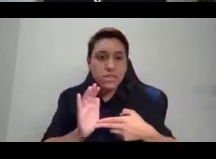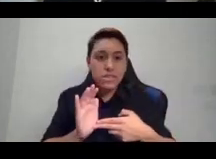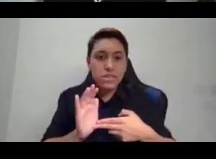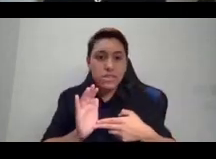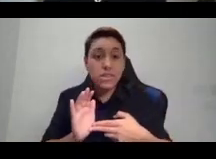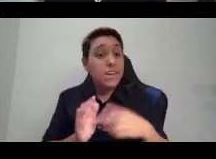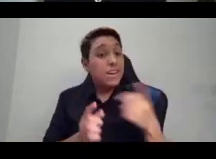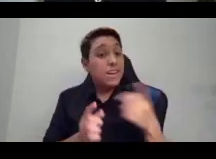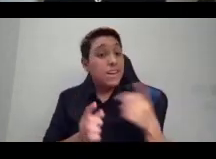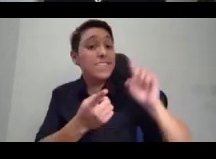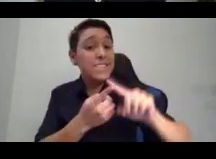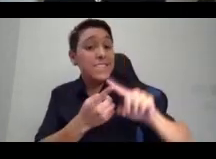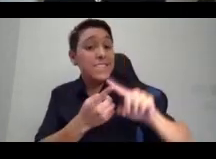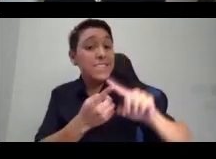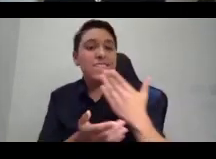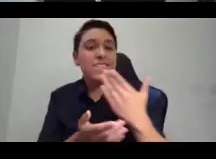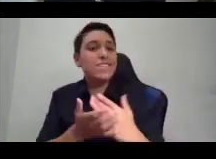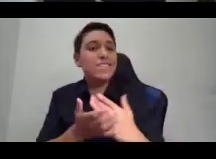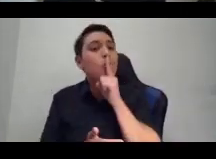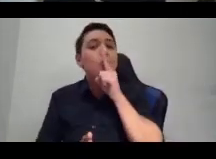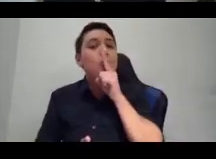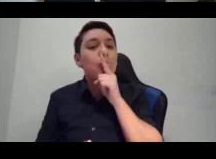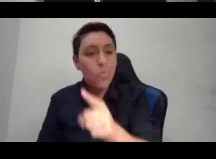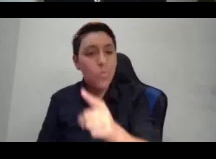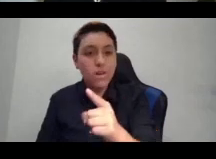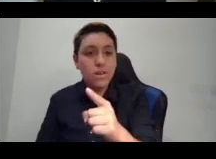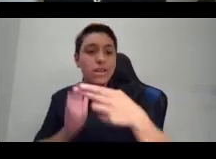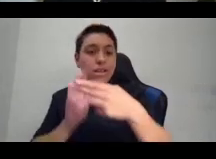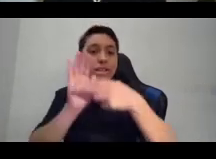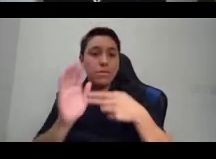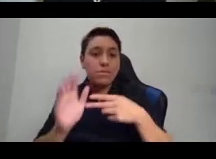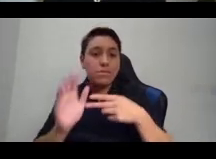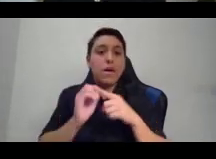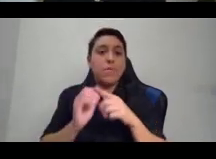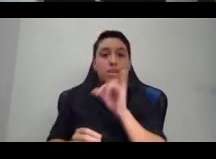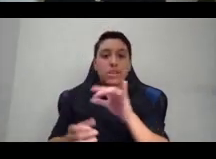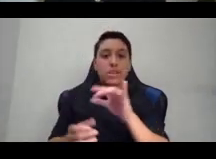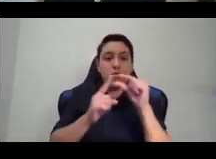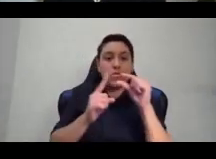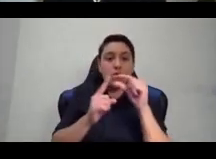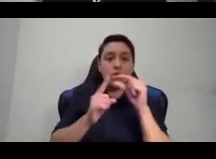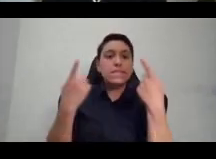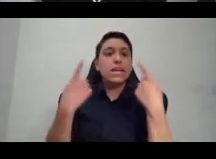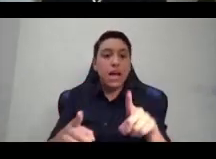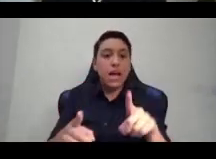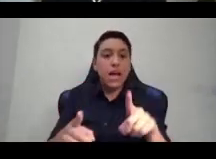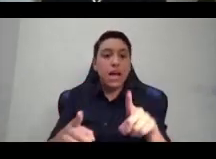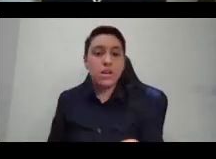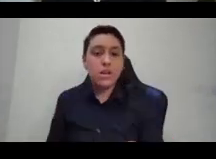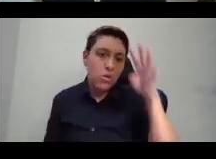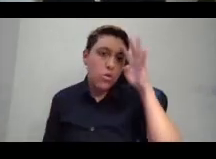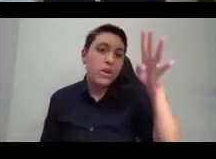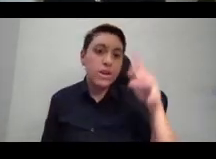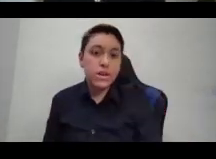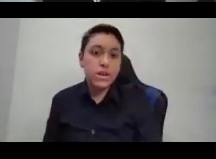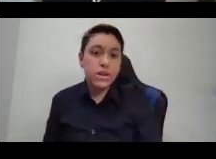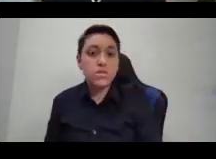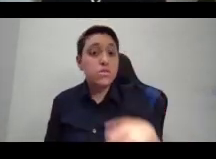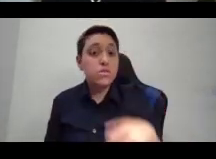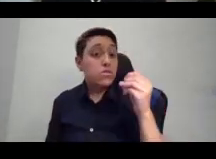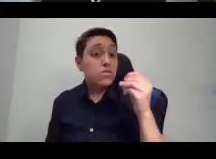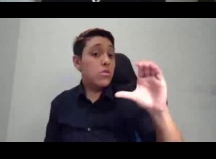commitment to Black liberation. And so cis Black feminists in the 1960s and